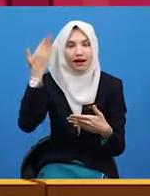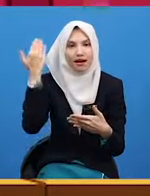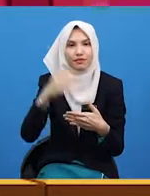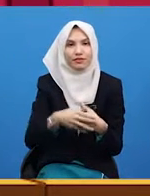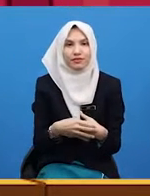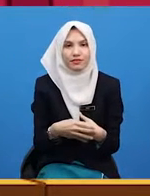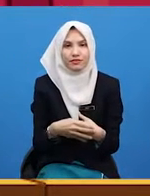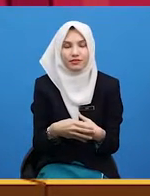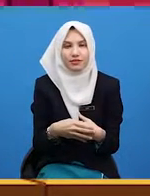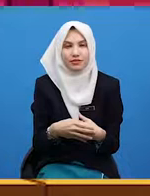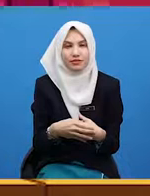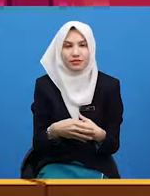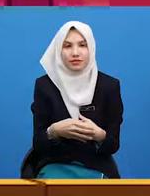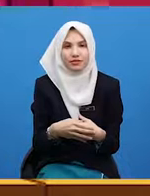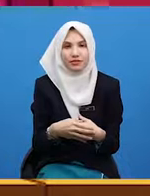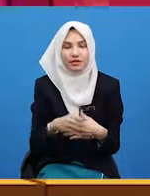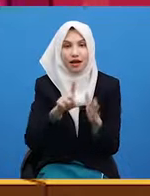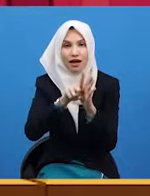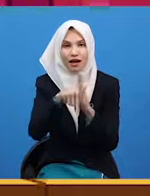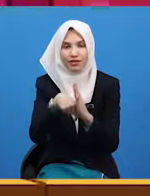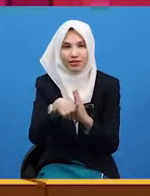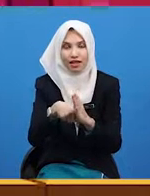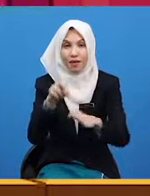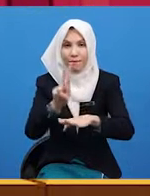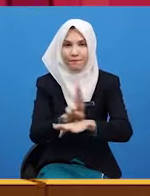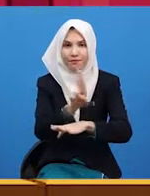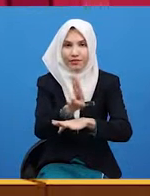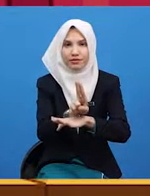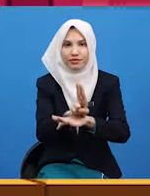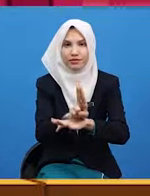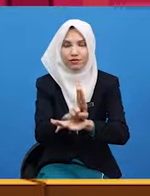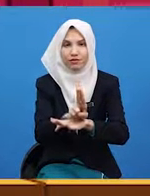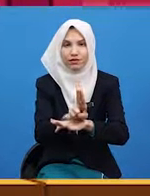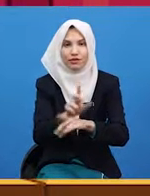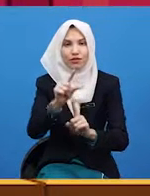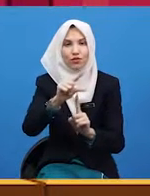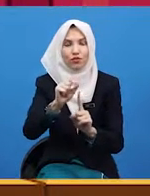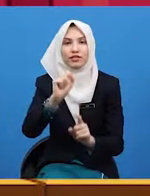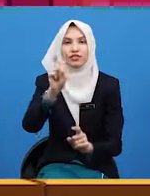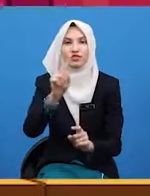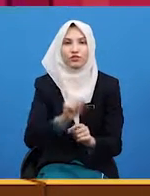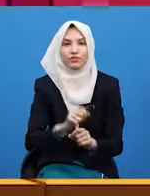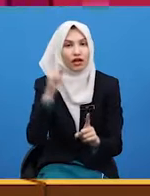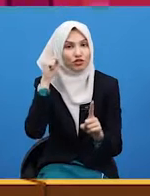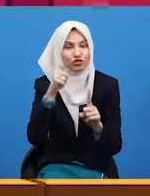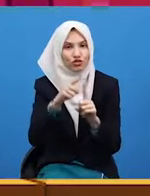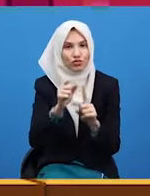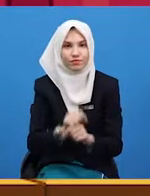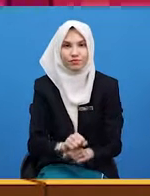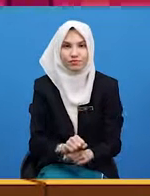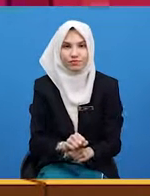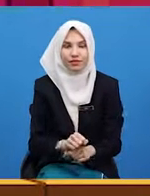up until the hour, then we use the word 2. And there are